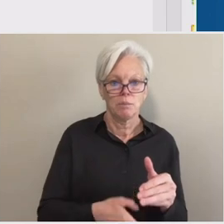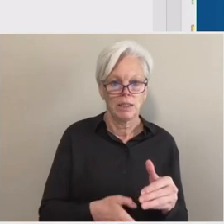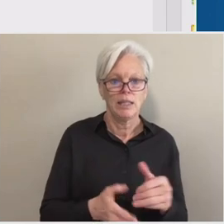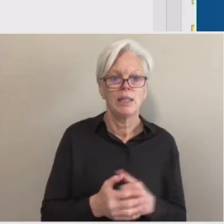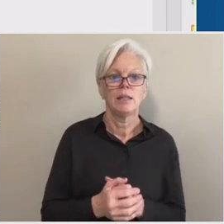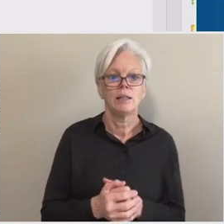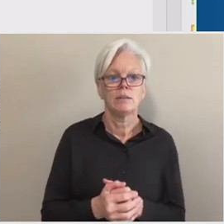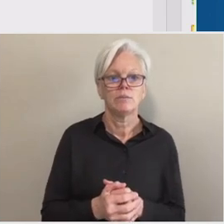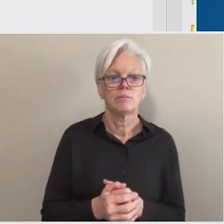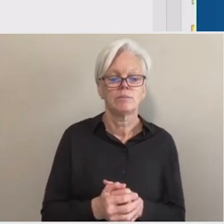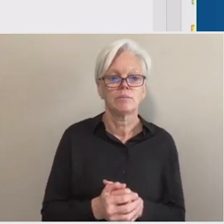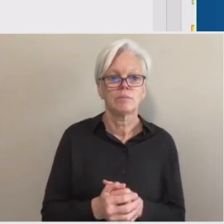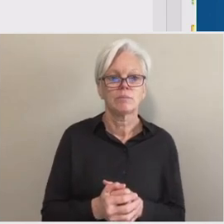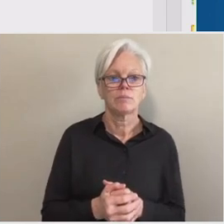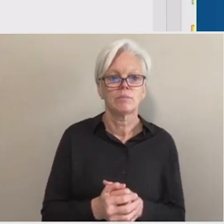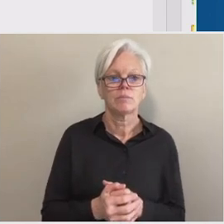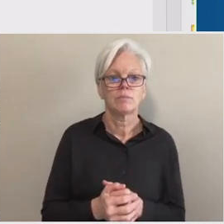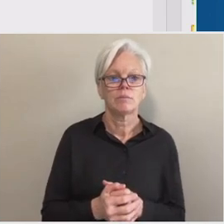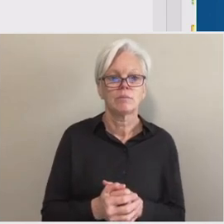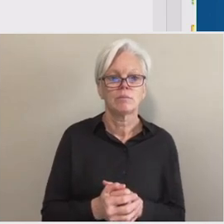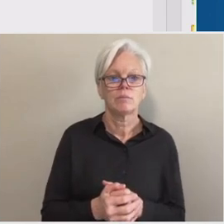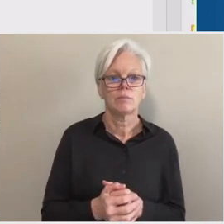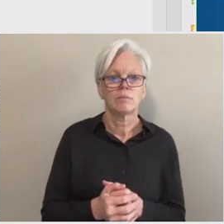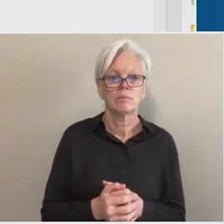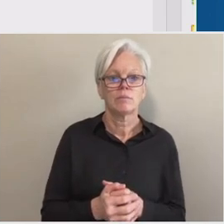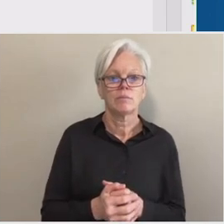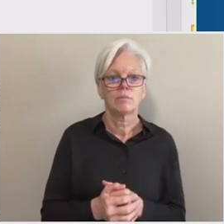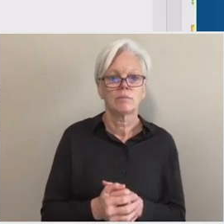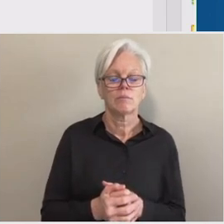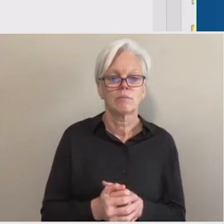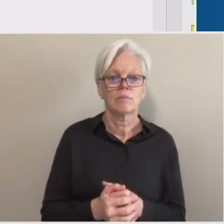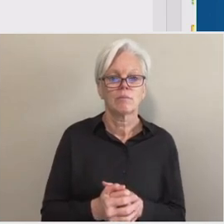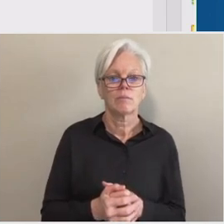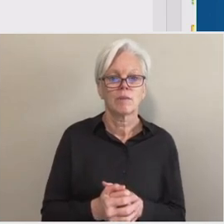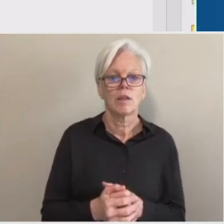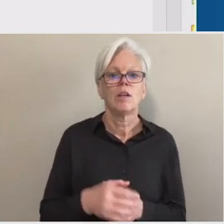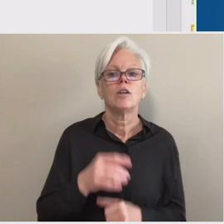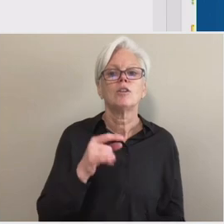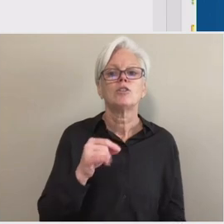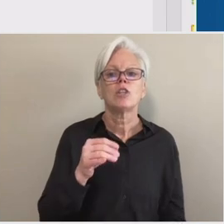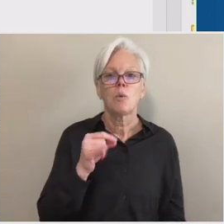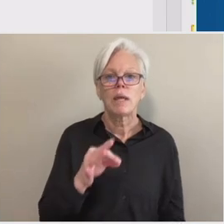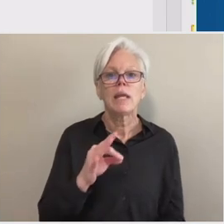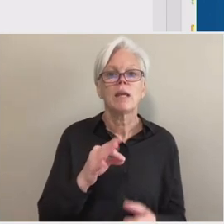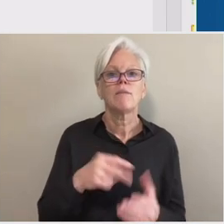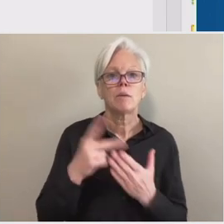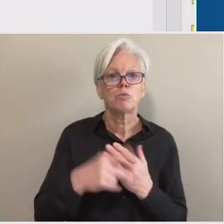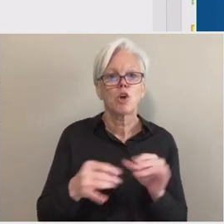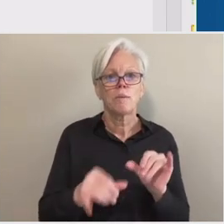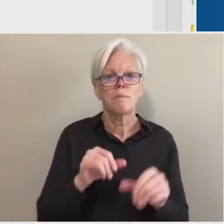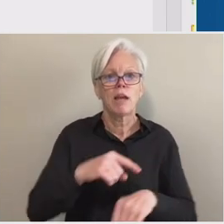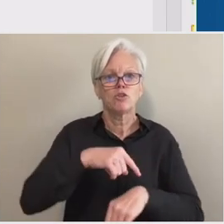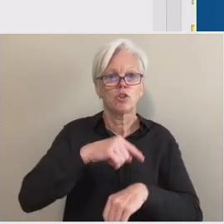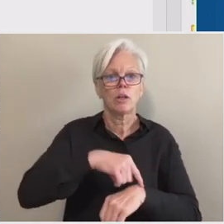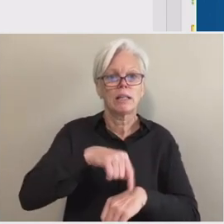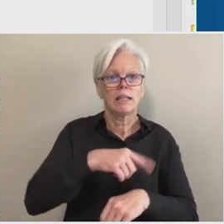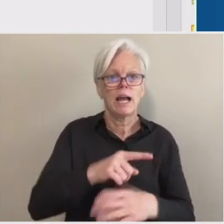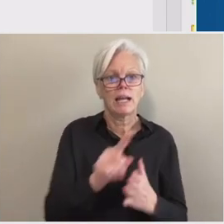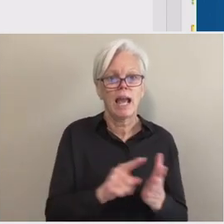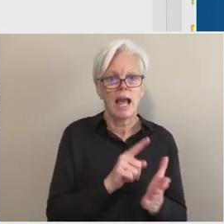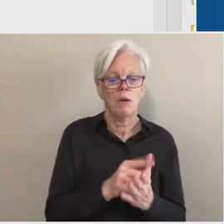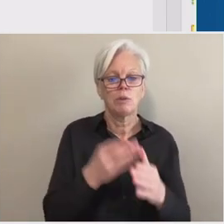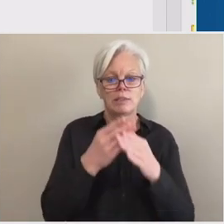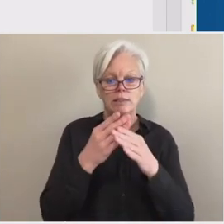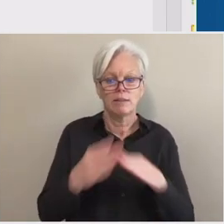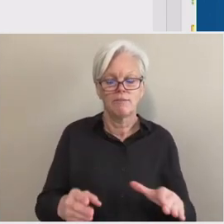As you can see, in a case of a program that's measured in clock hours by dividing the total number of clock hours in the payment period